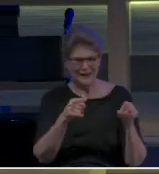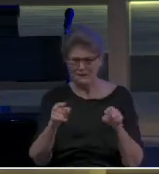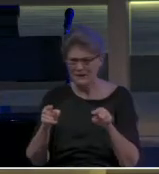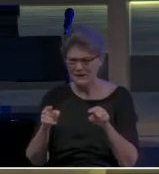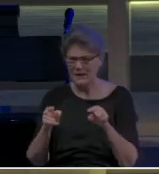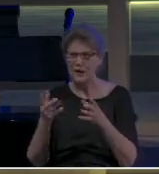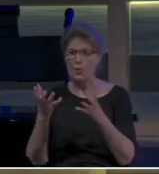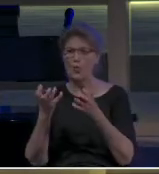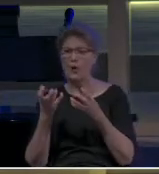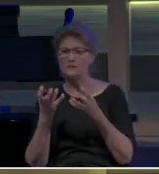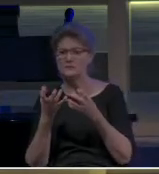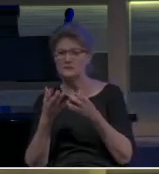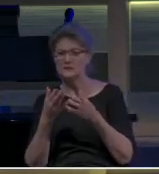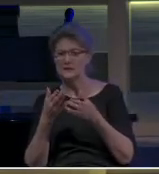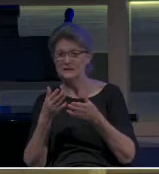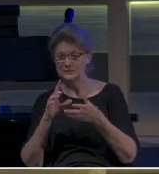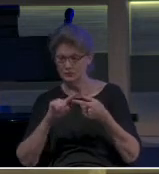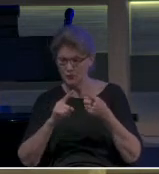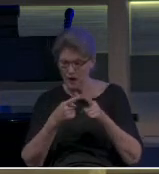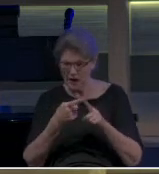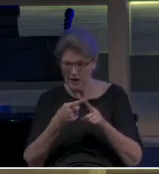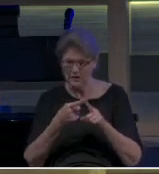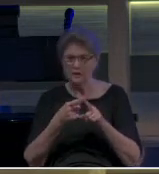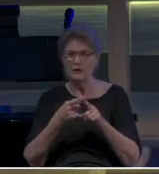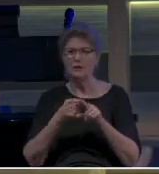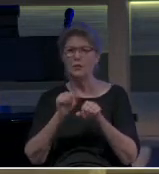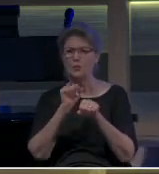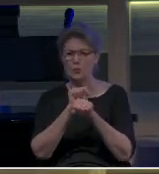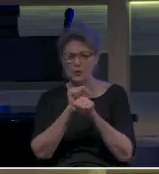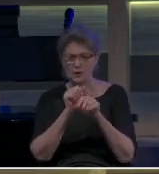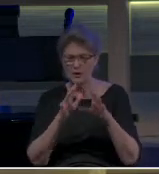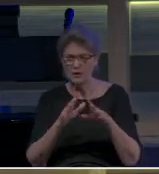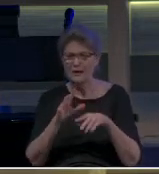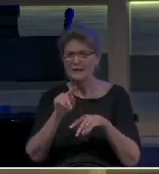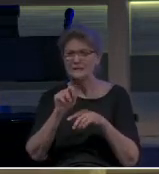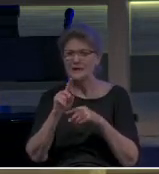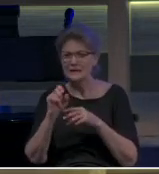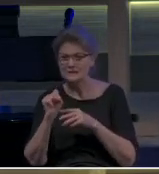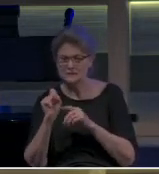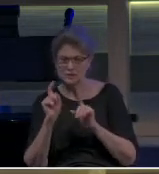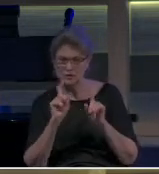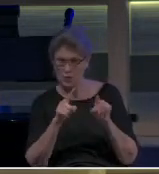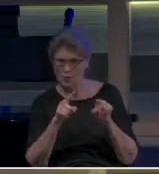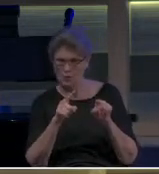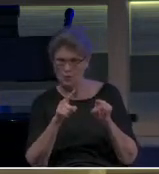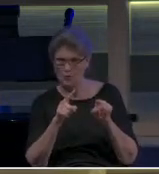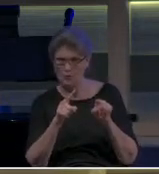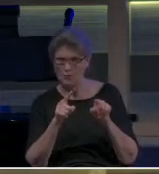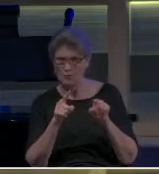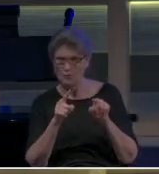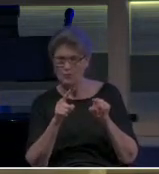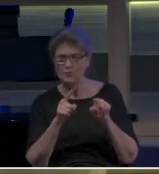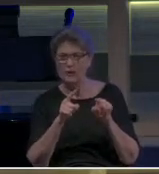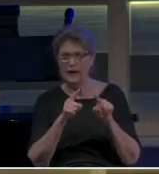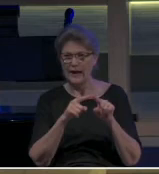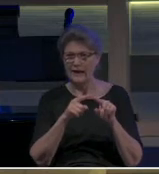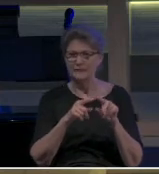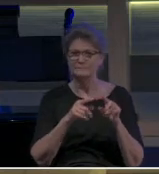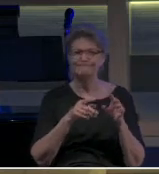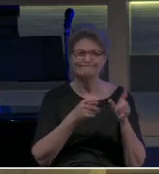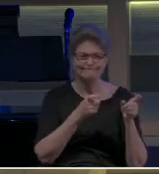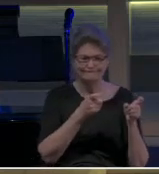good friend and co-worker, Titus, to deal with it. To deal with it.